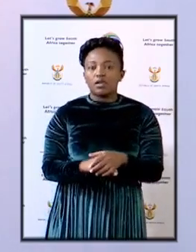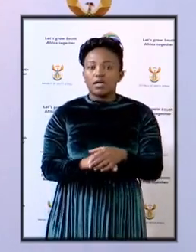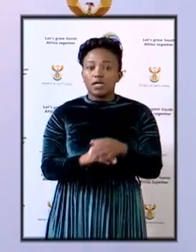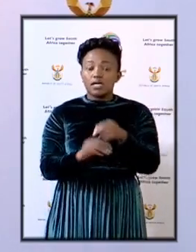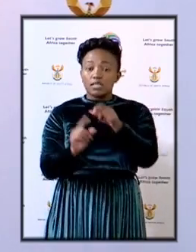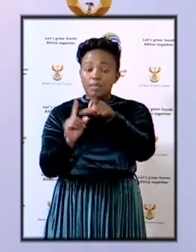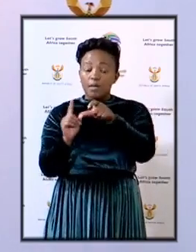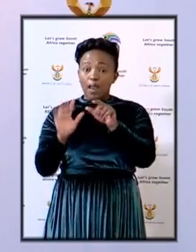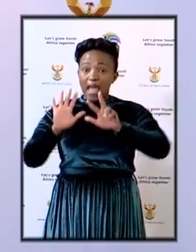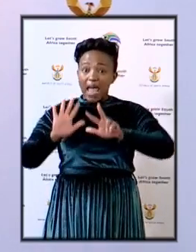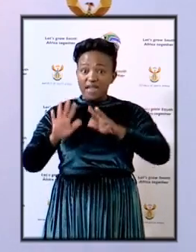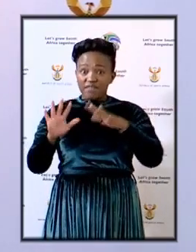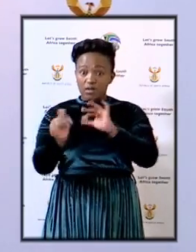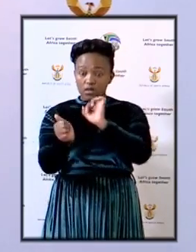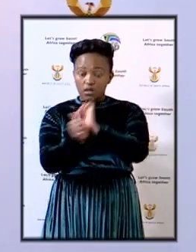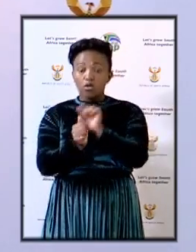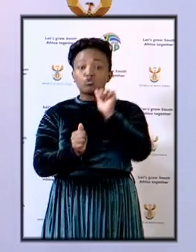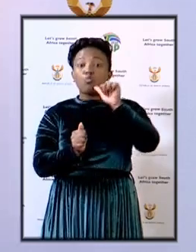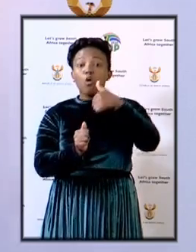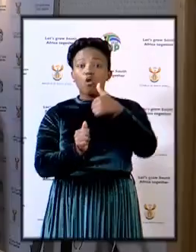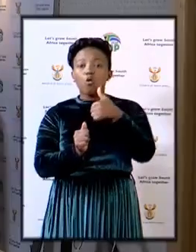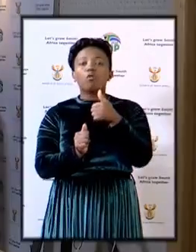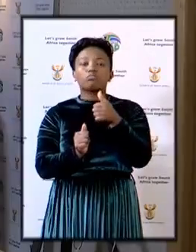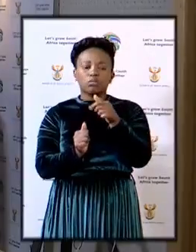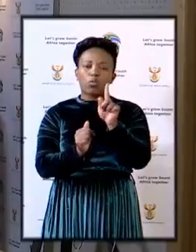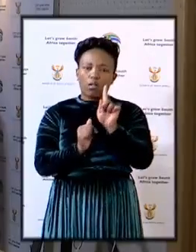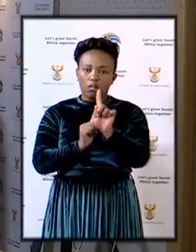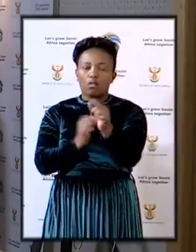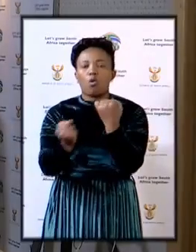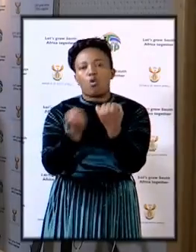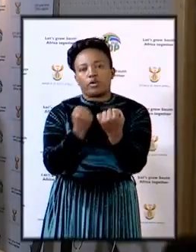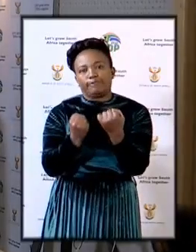suspects will appear in court tomorrow. Thank you.